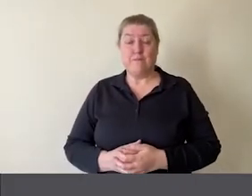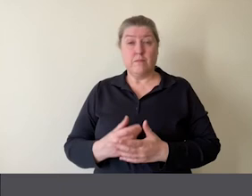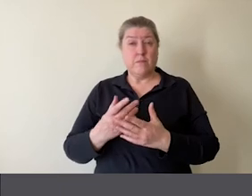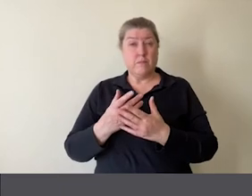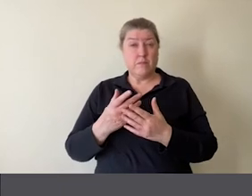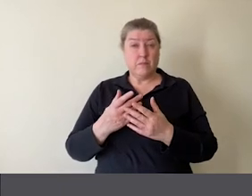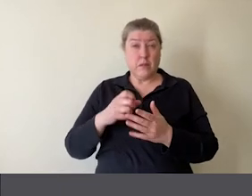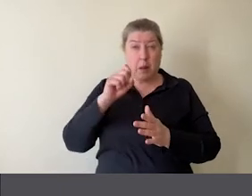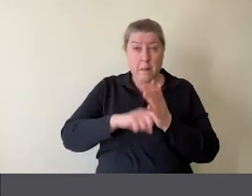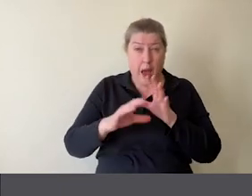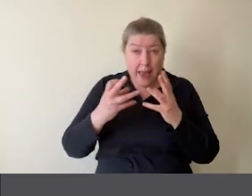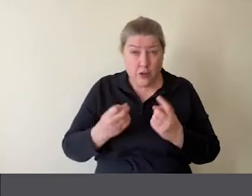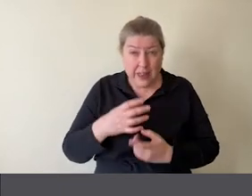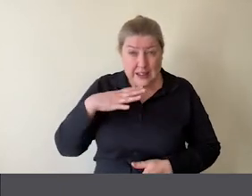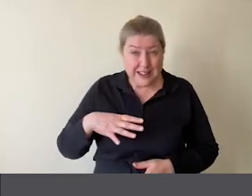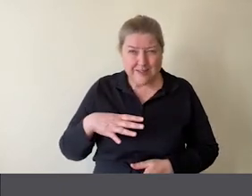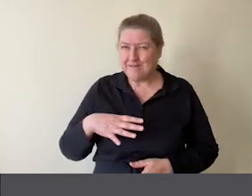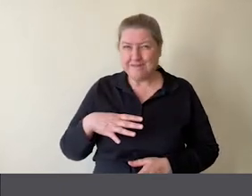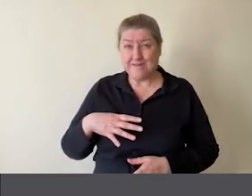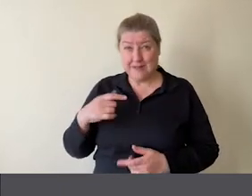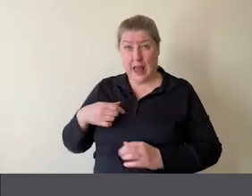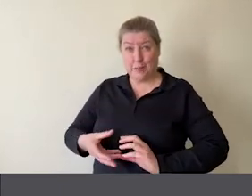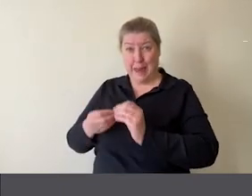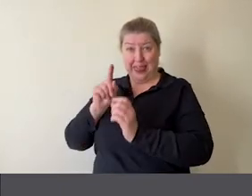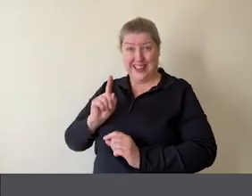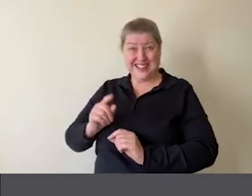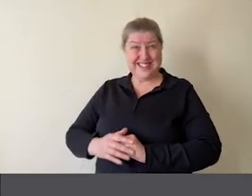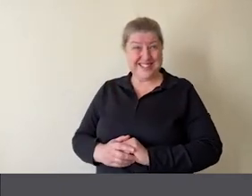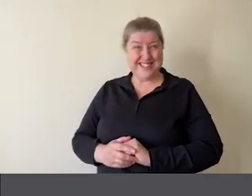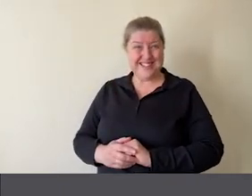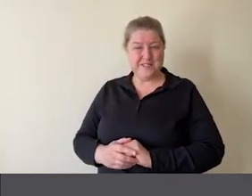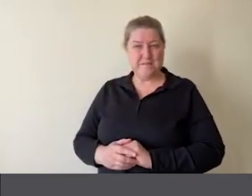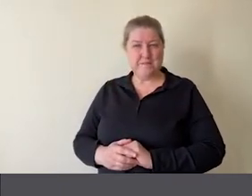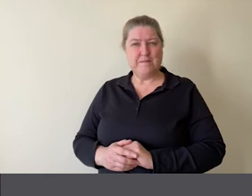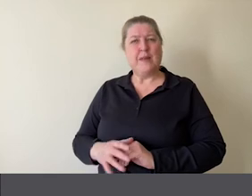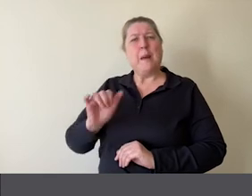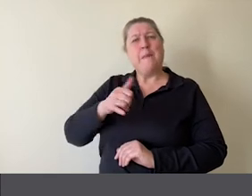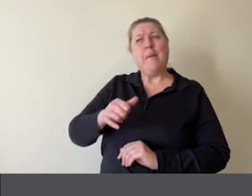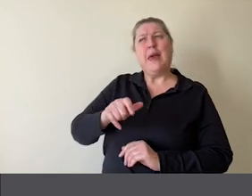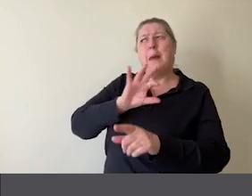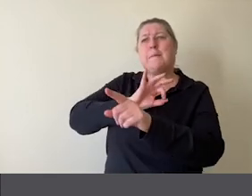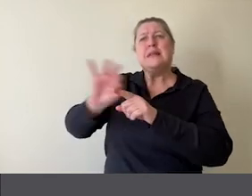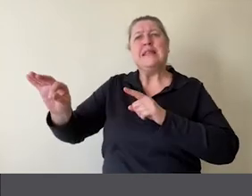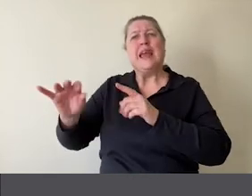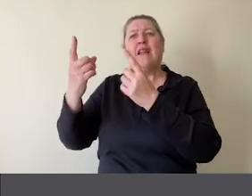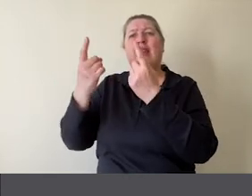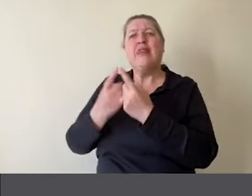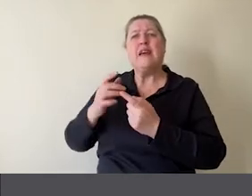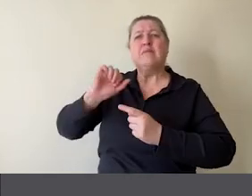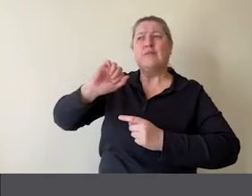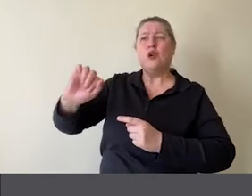have to be bought. Here's one I made. You may have a particular object in your gallery